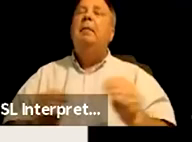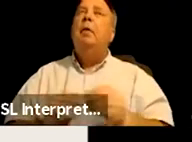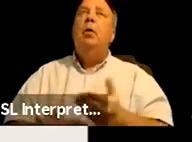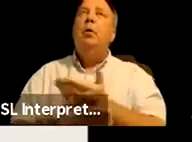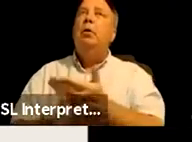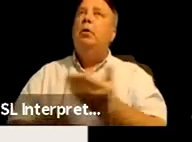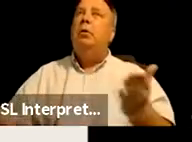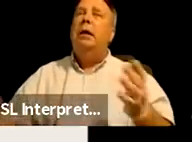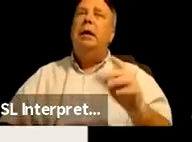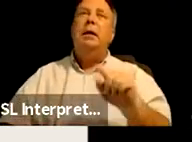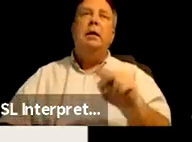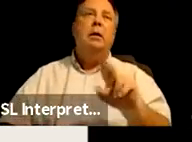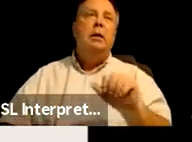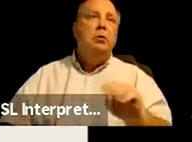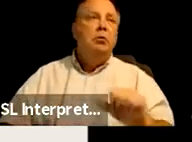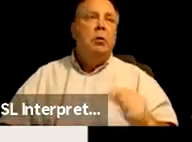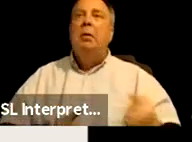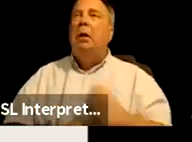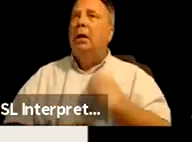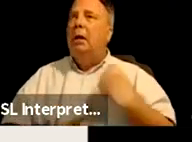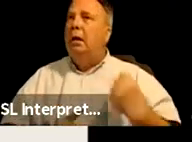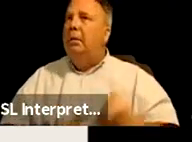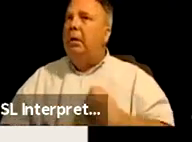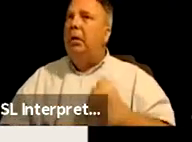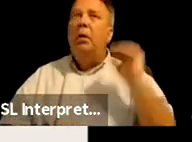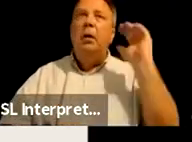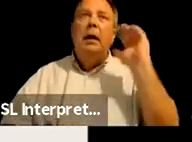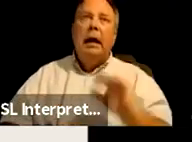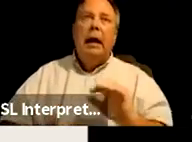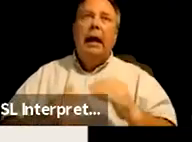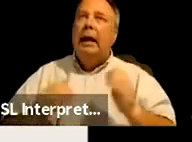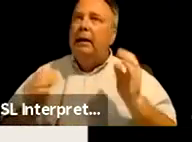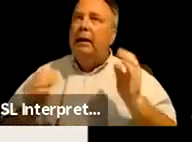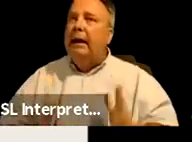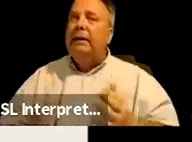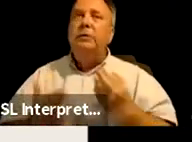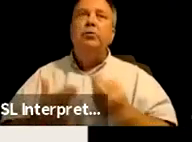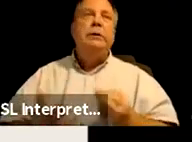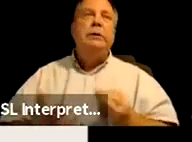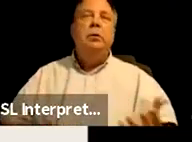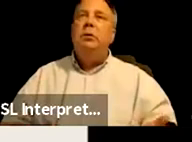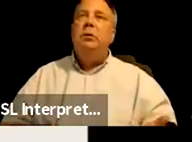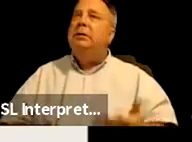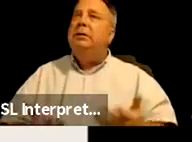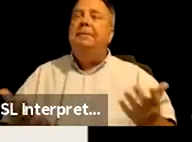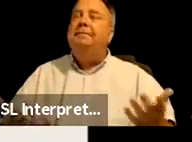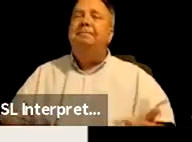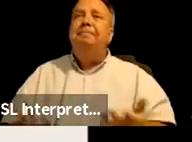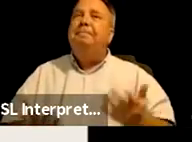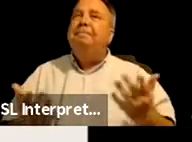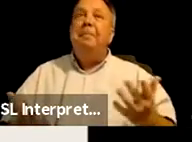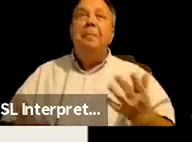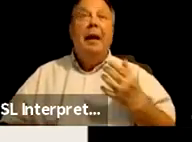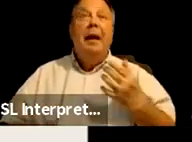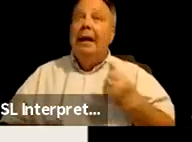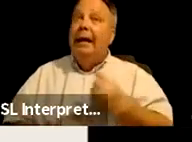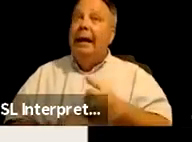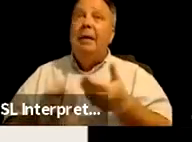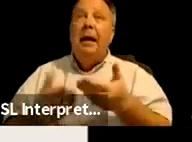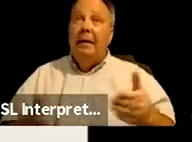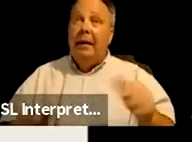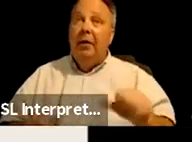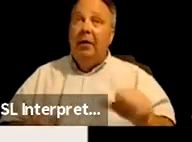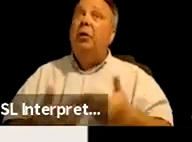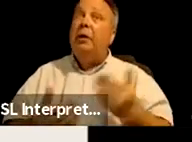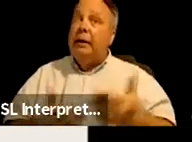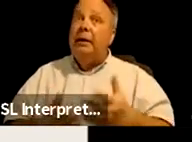trauma abuse, a lack of housing and resources. You know, it, it, it came down to things that could easily